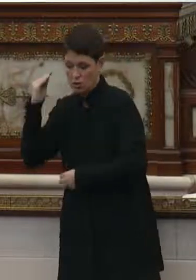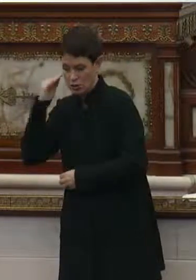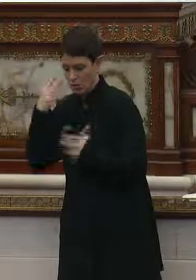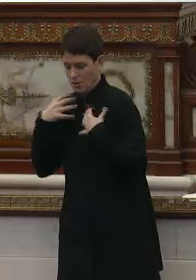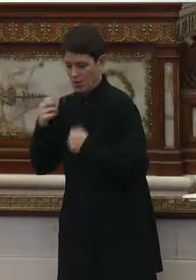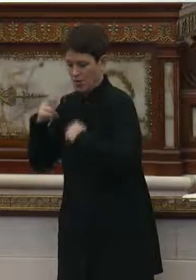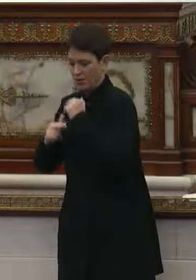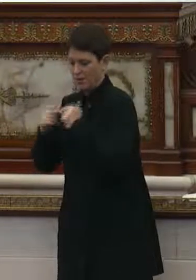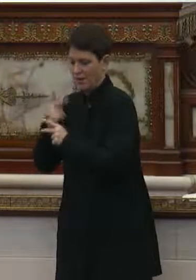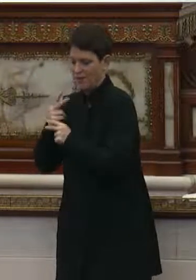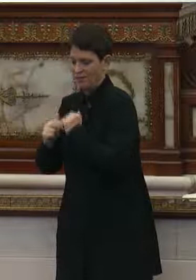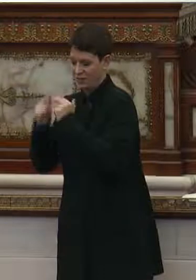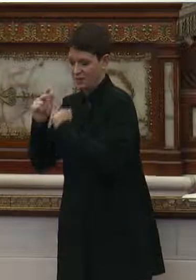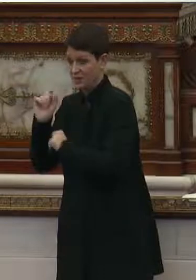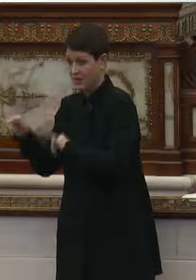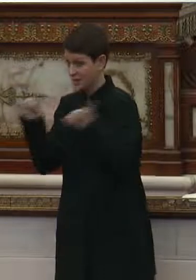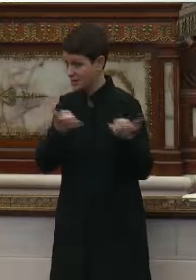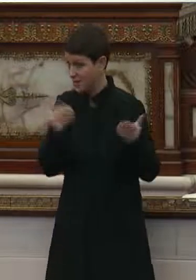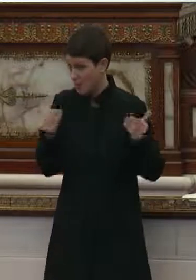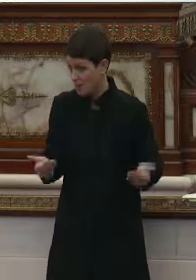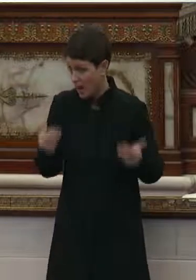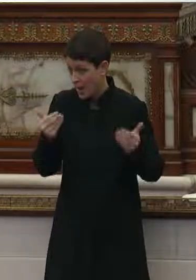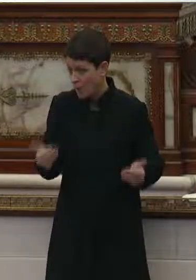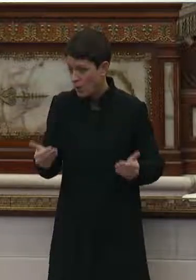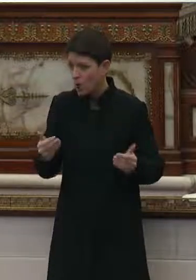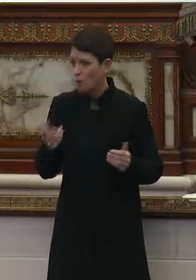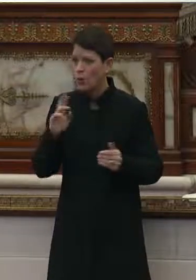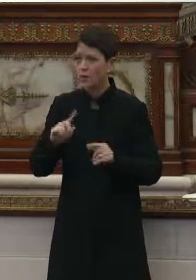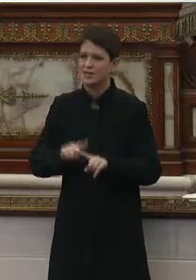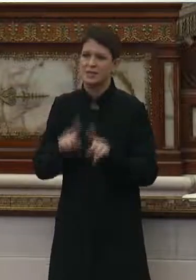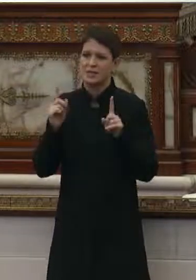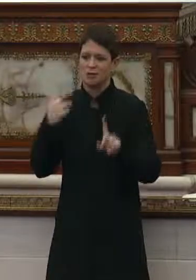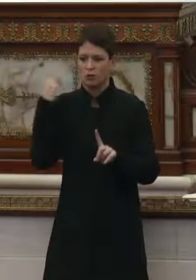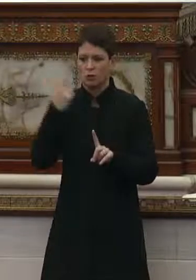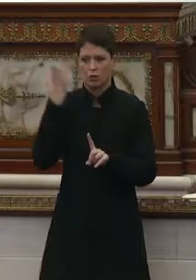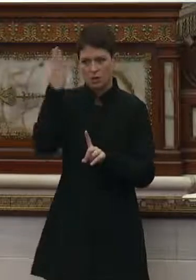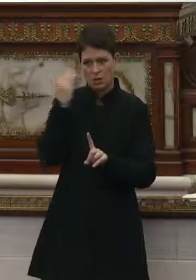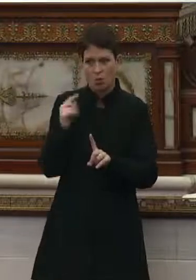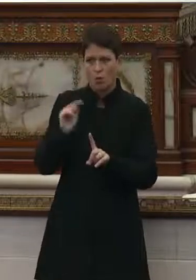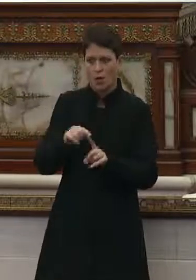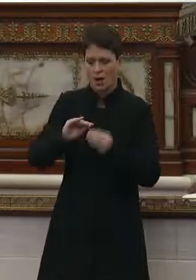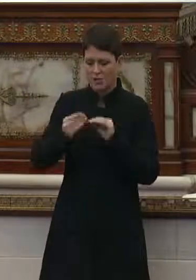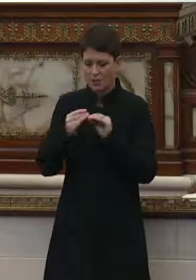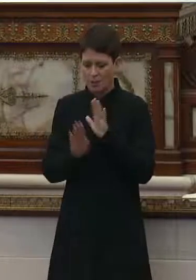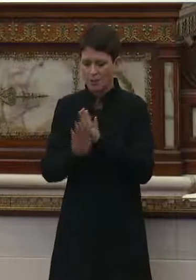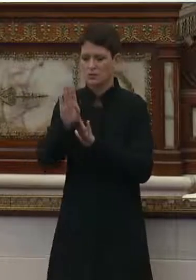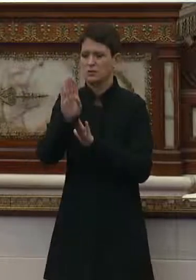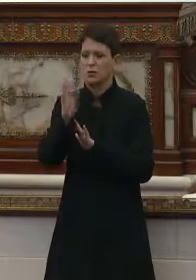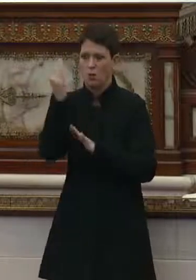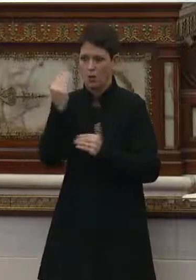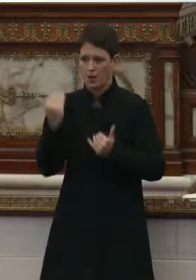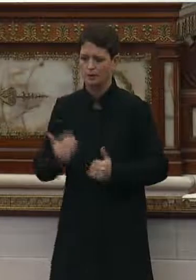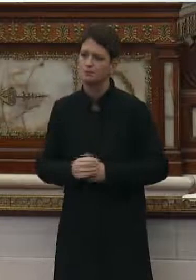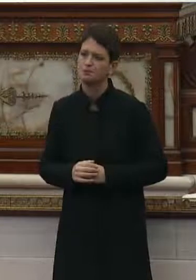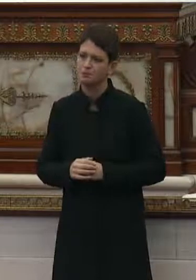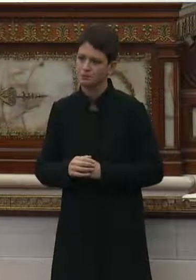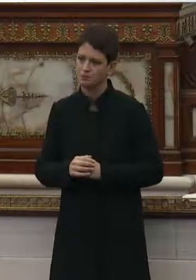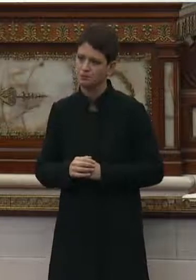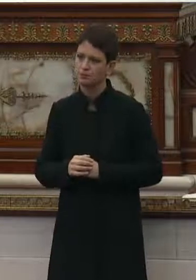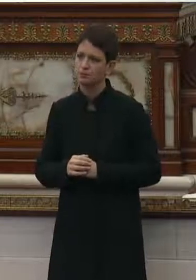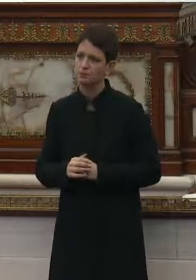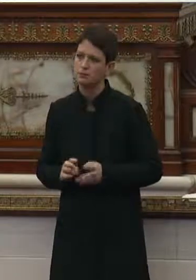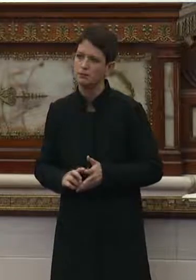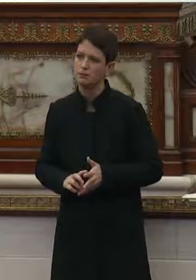healthcare facilities. Is that the case now? Or is there something else that is seeing the number of confirmed cases grow as rapidly as you said?